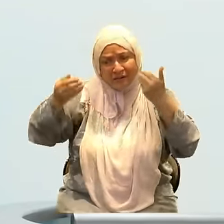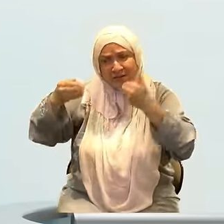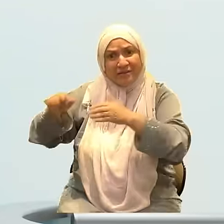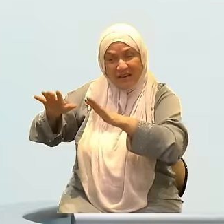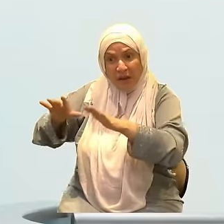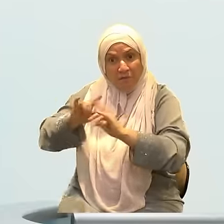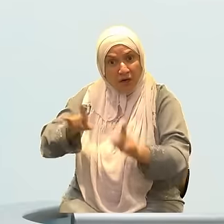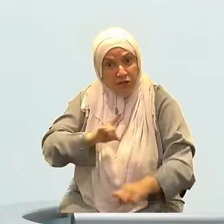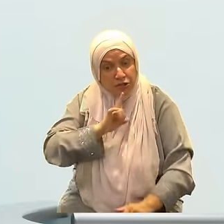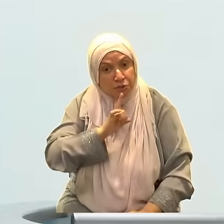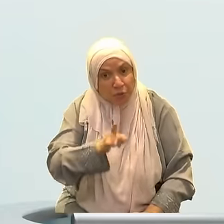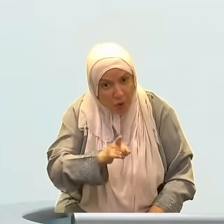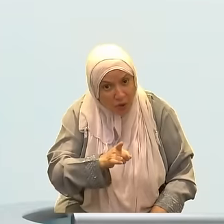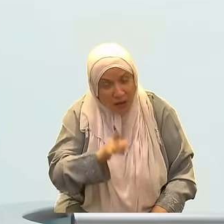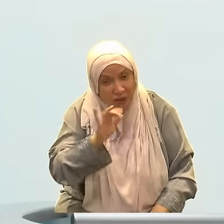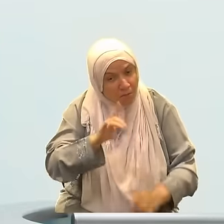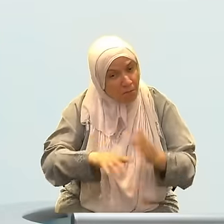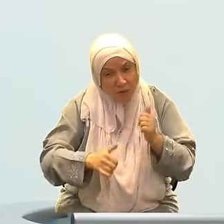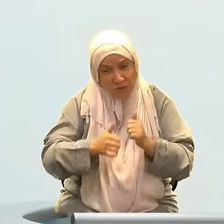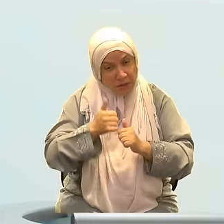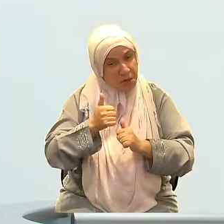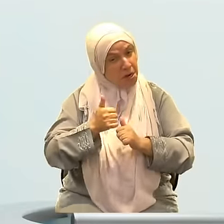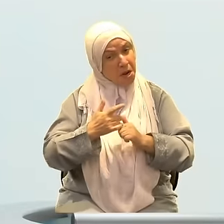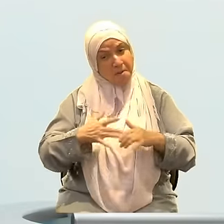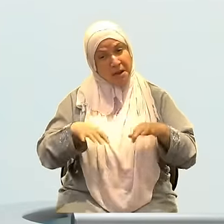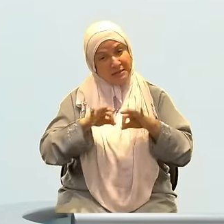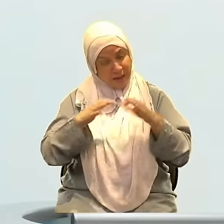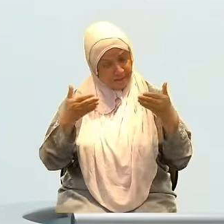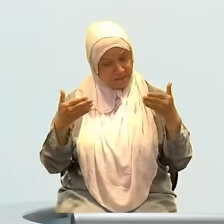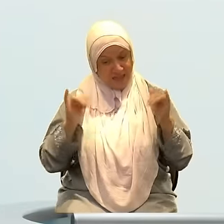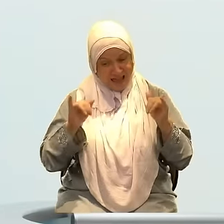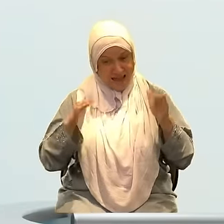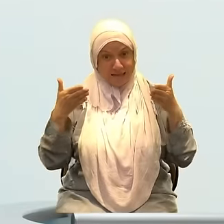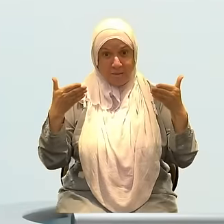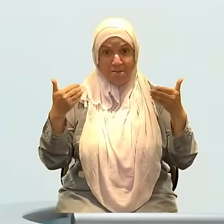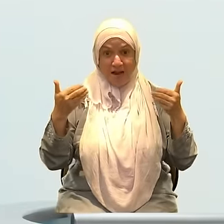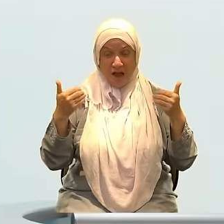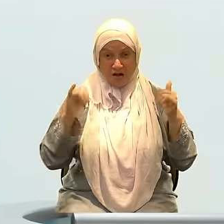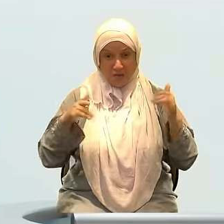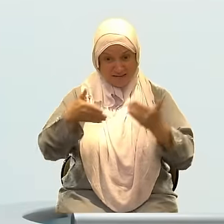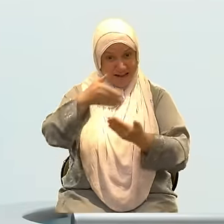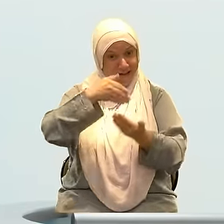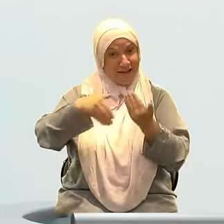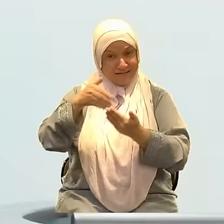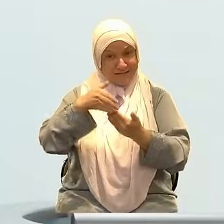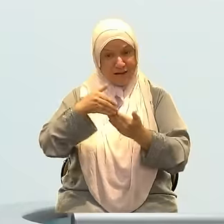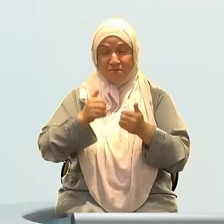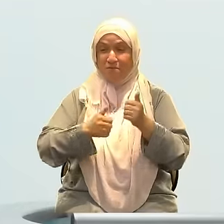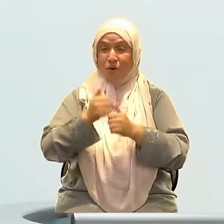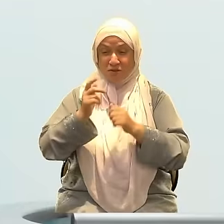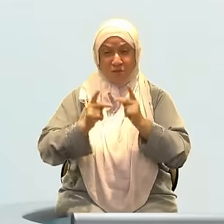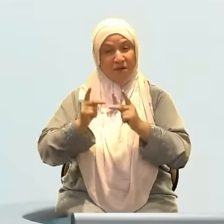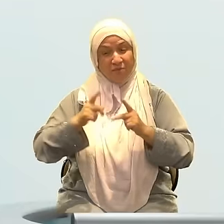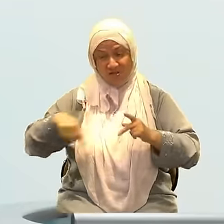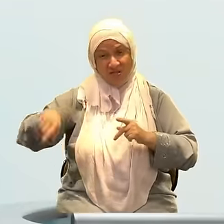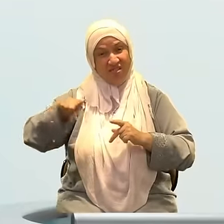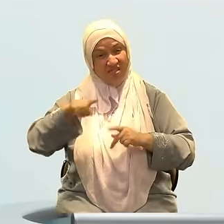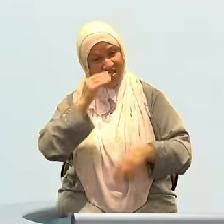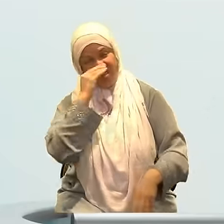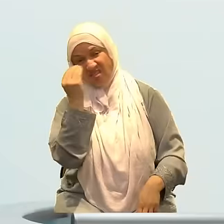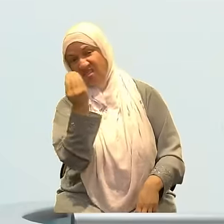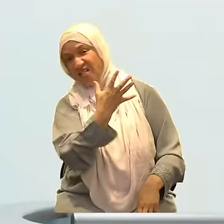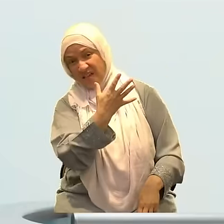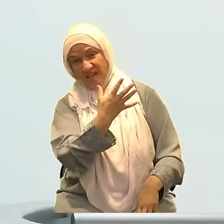Mecca. It kind of flips the whole seerah lens for you when you think of it that way. The majority of people just didn't care